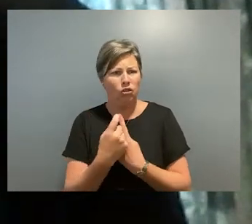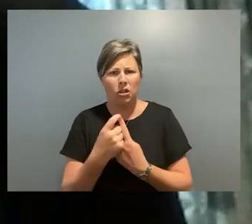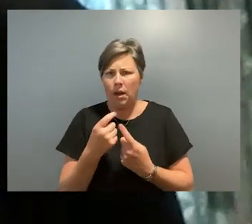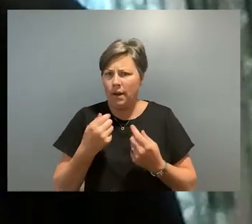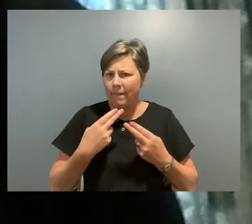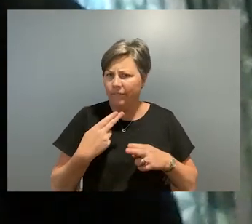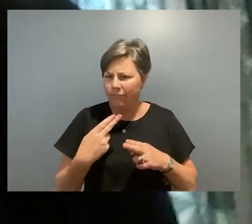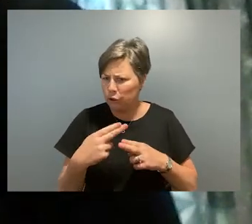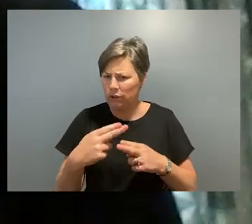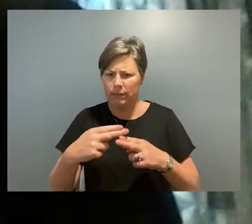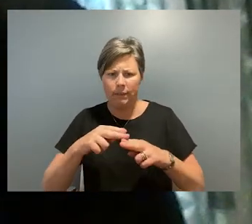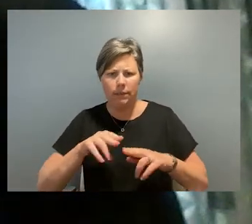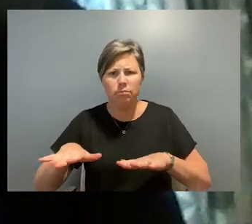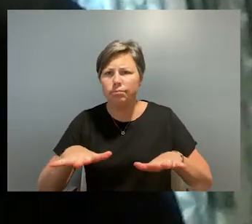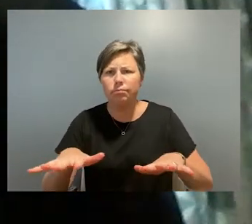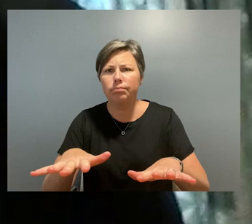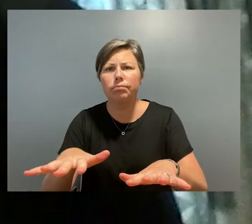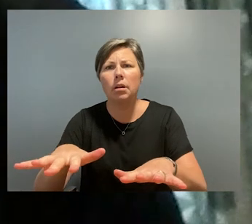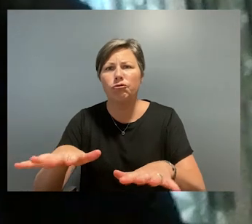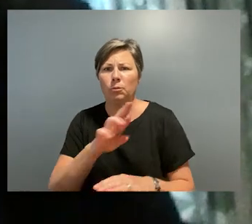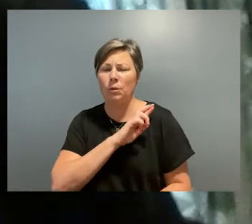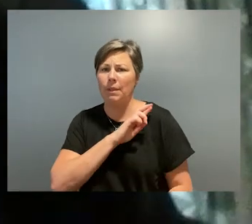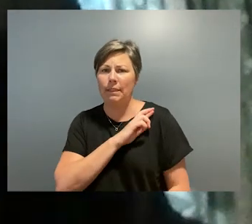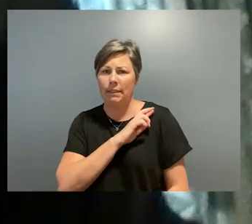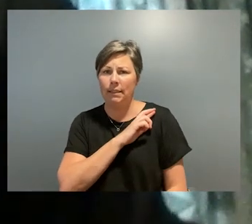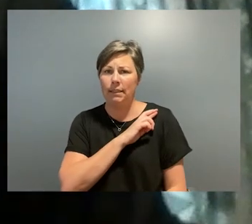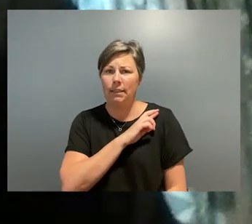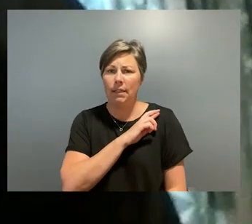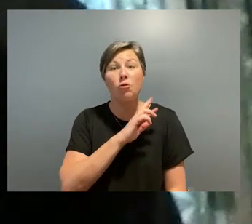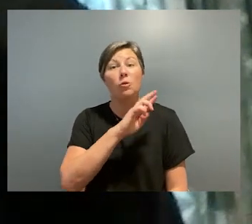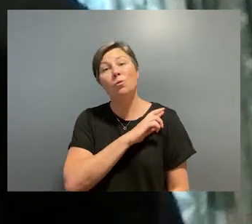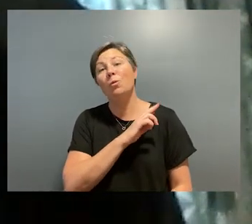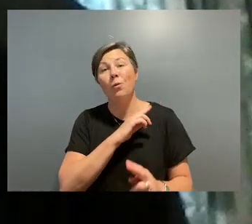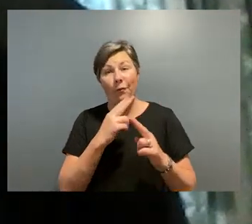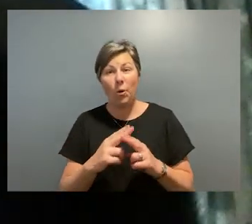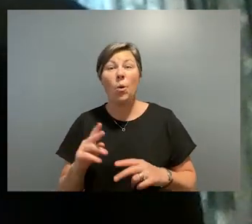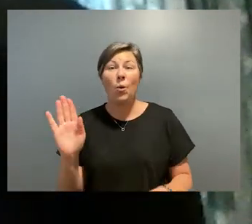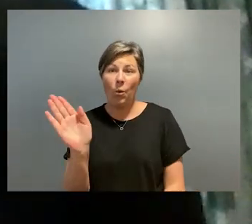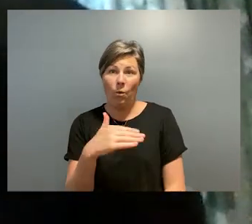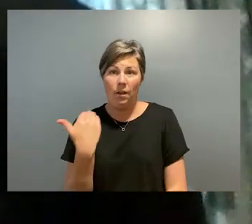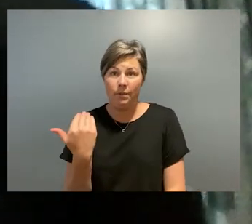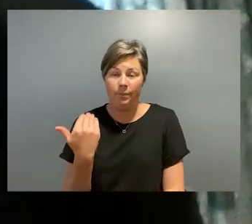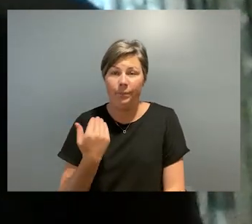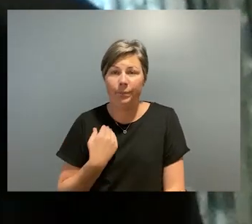sustainability and responsibility. That responsibility relates to everybody.